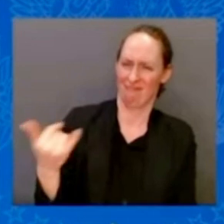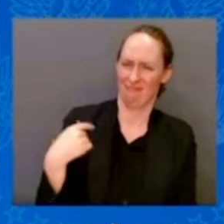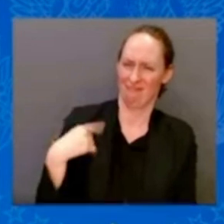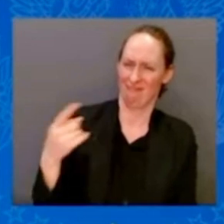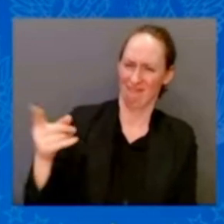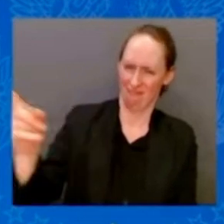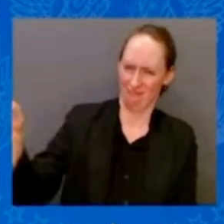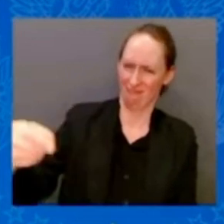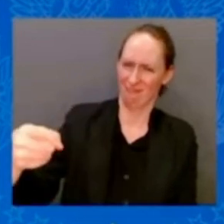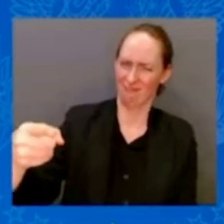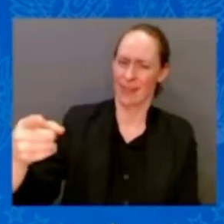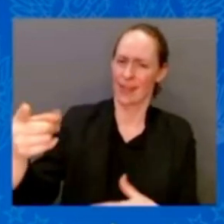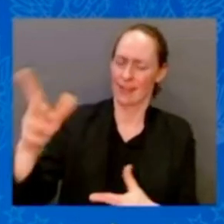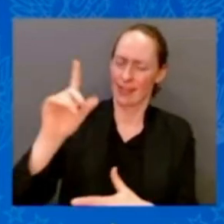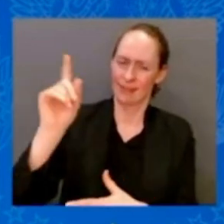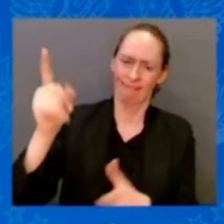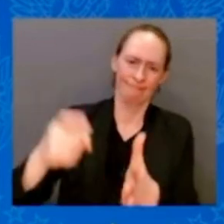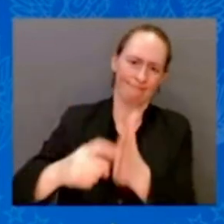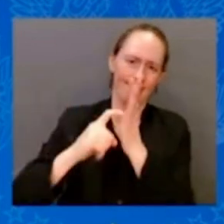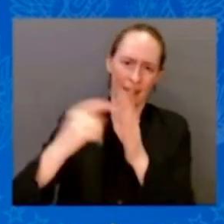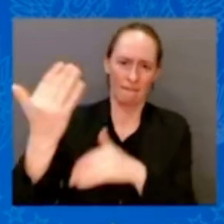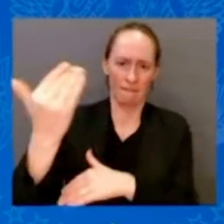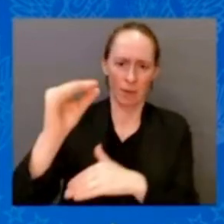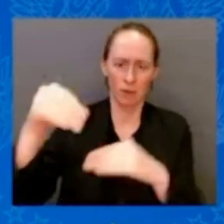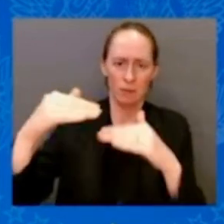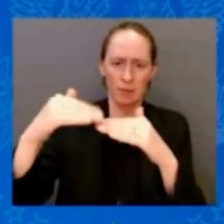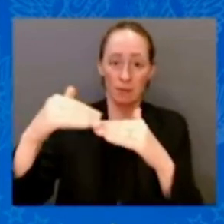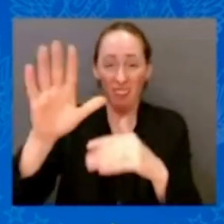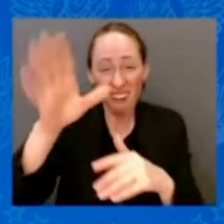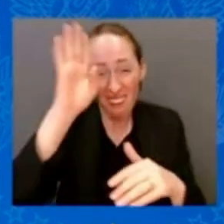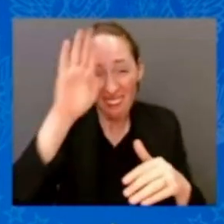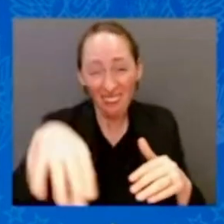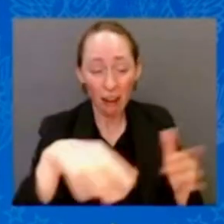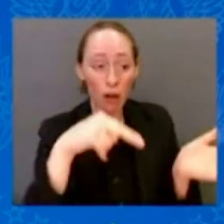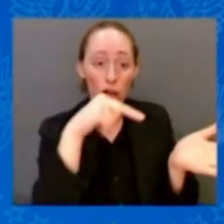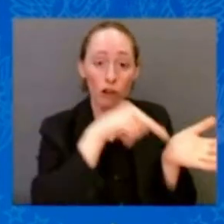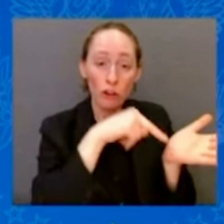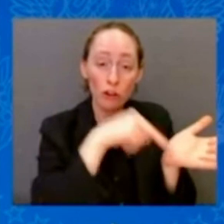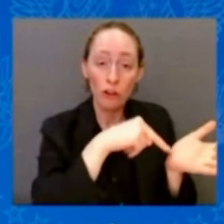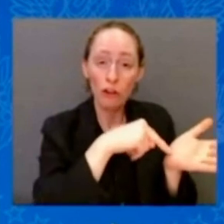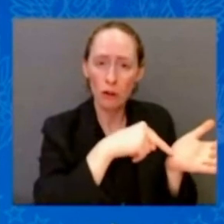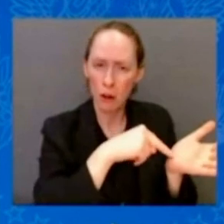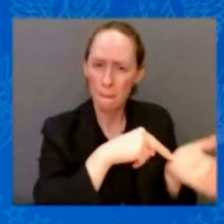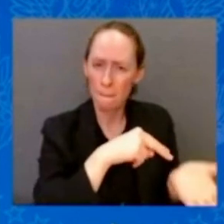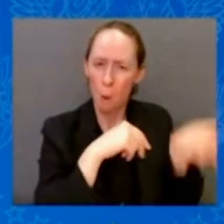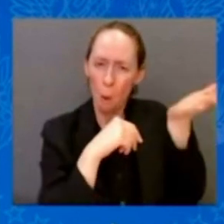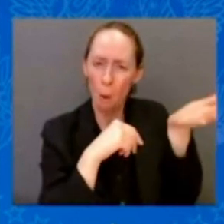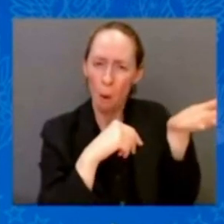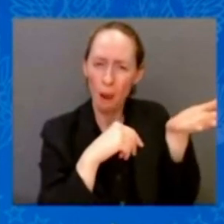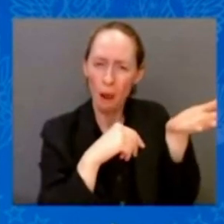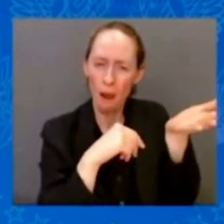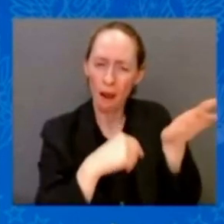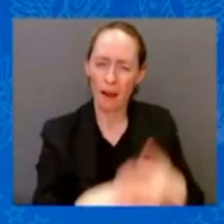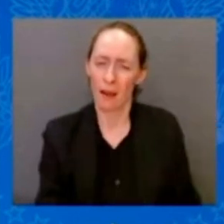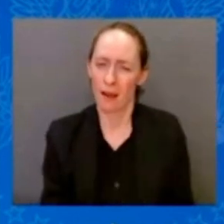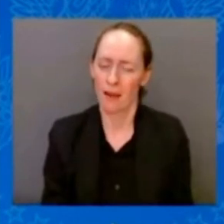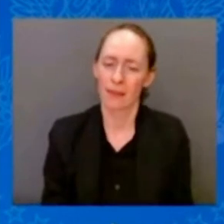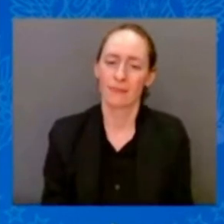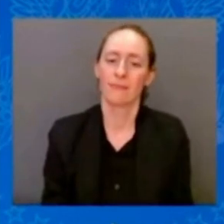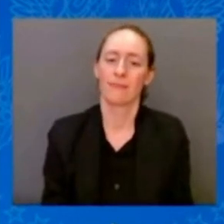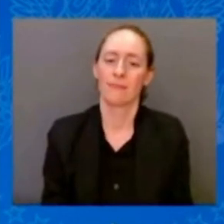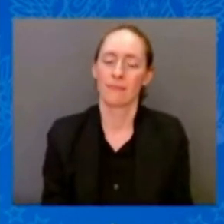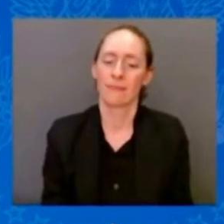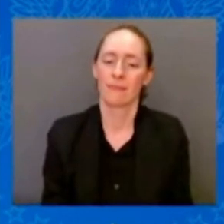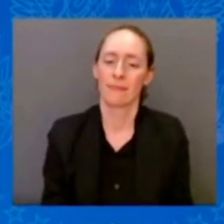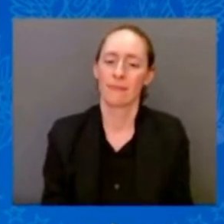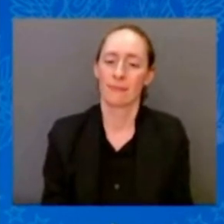firefighter. But that 15 percent — guess what? They paid for all of this. Raise